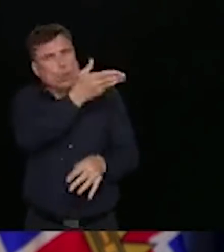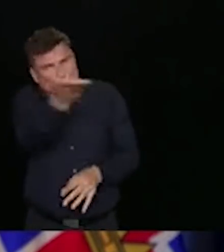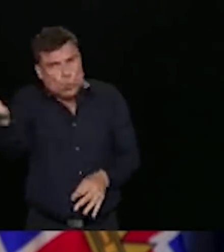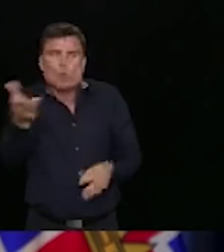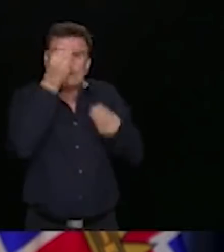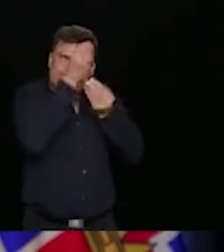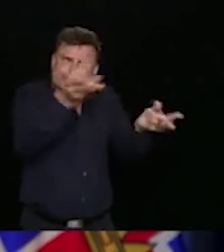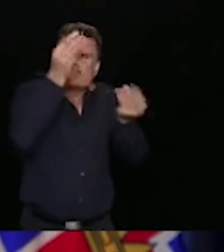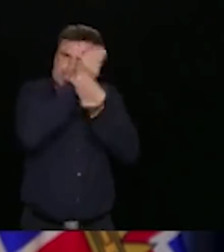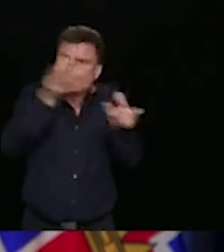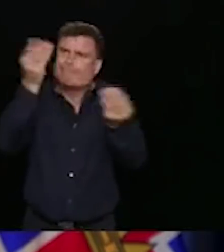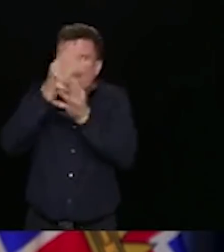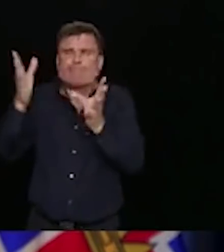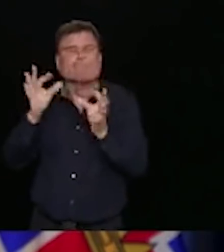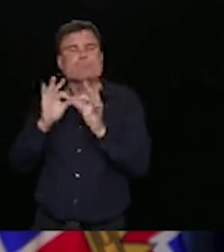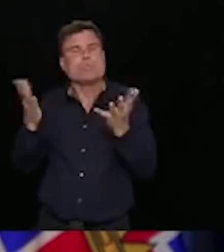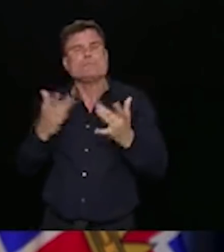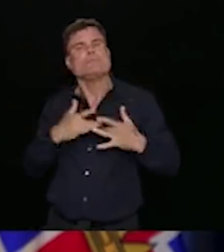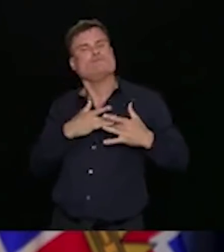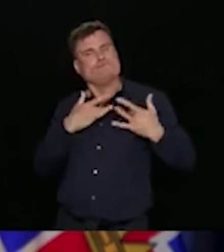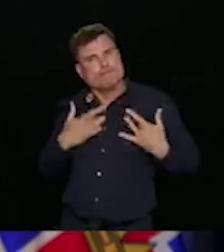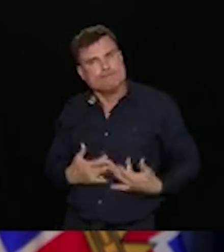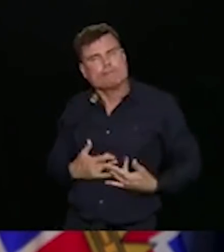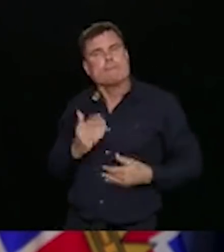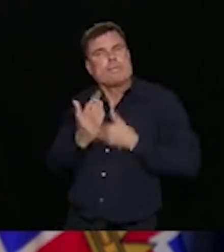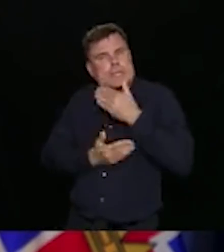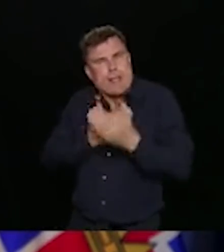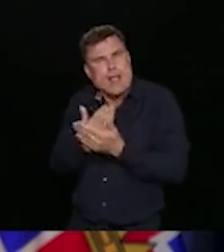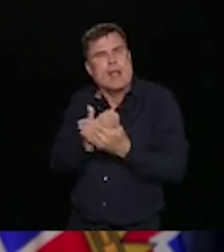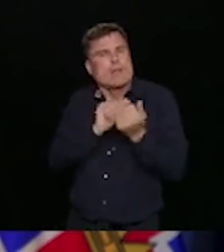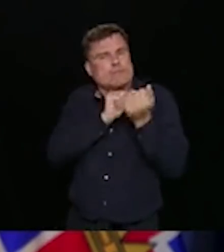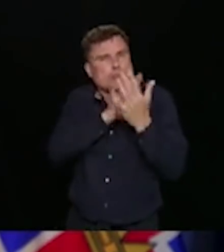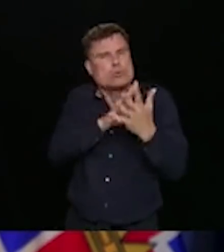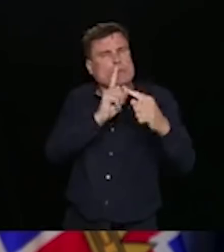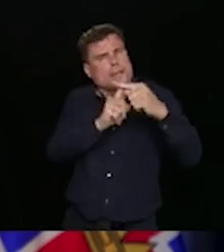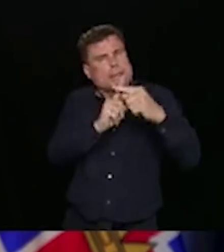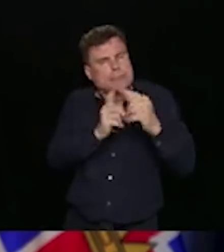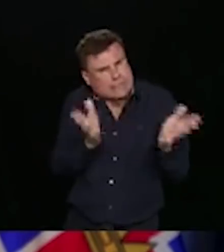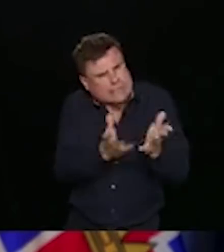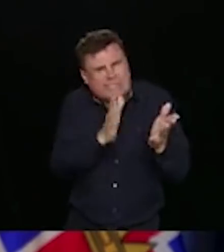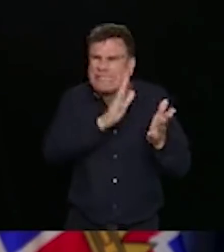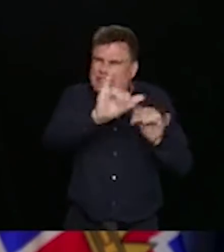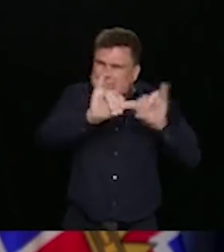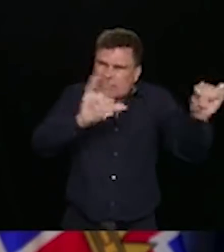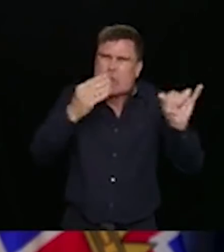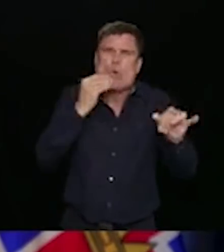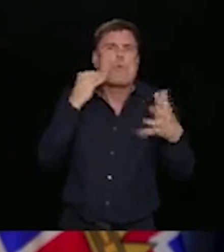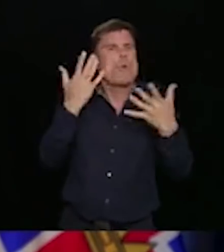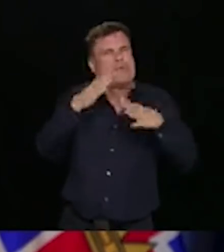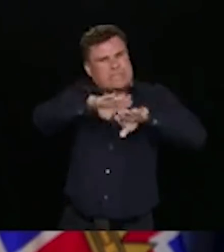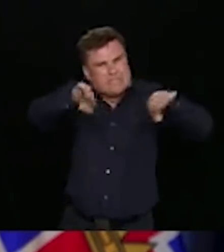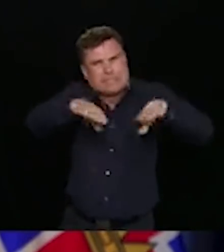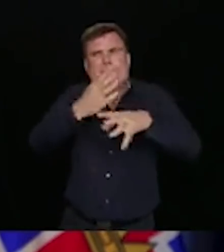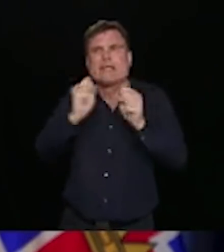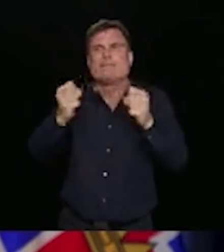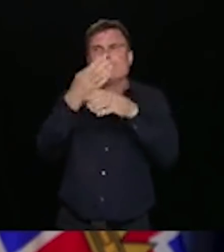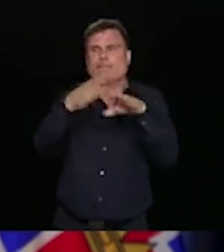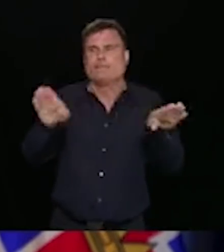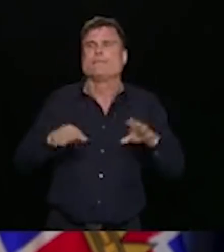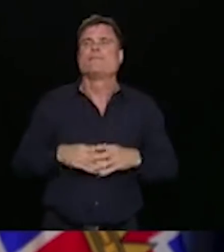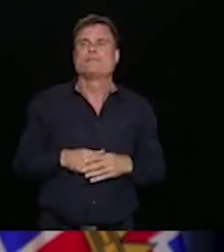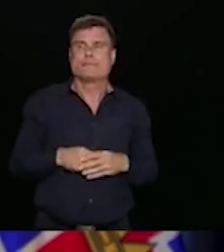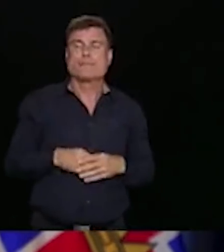To show those around you you care, have safe social interactions with fewer faces and larger spaces.